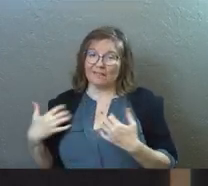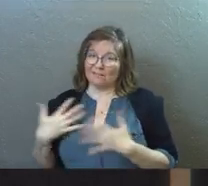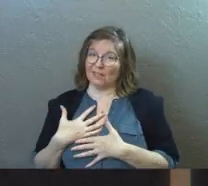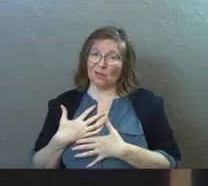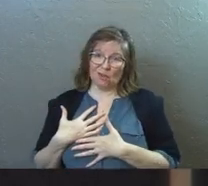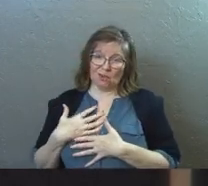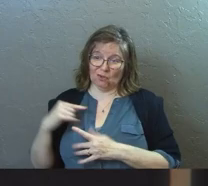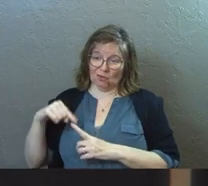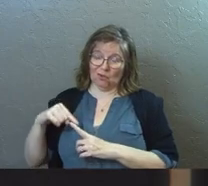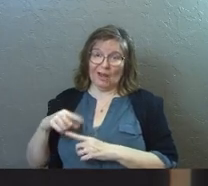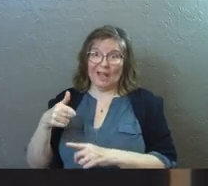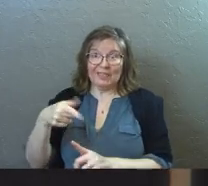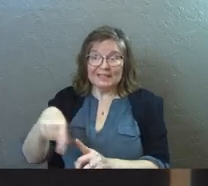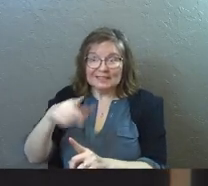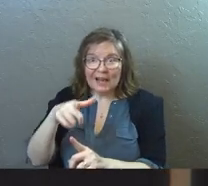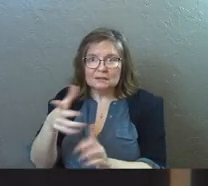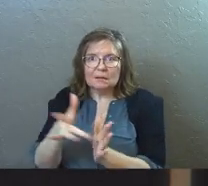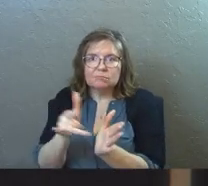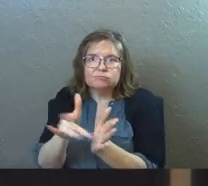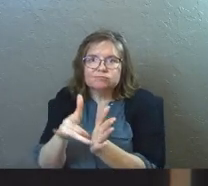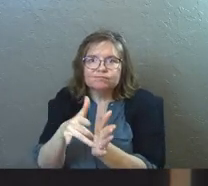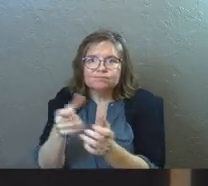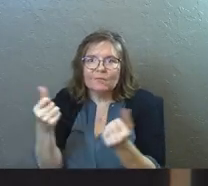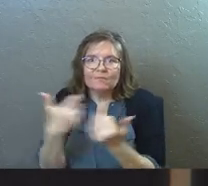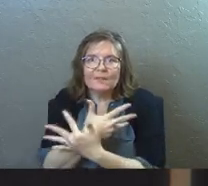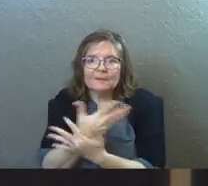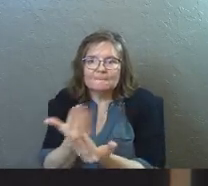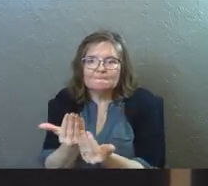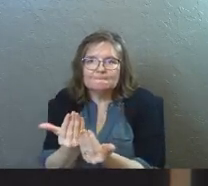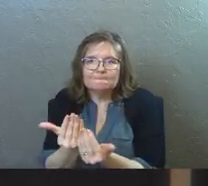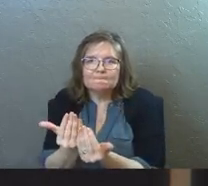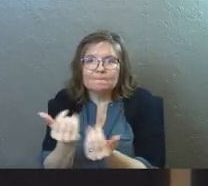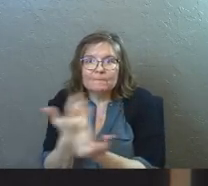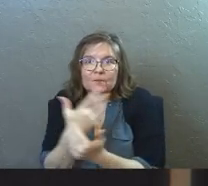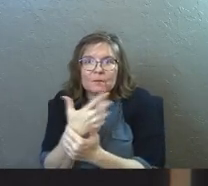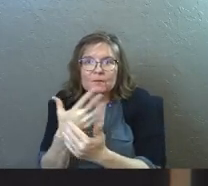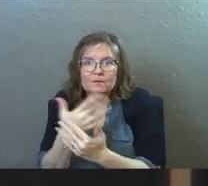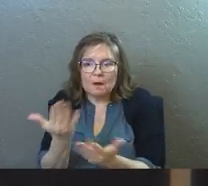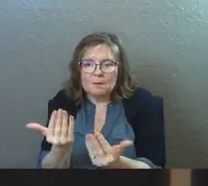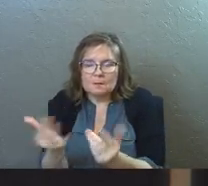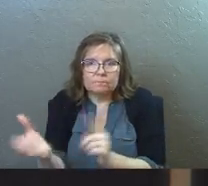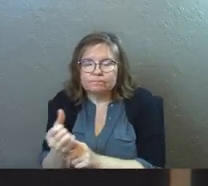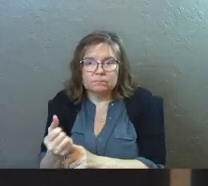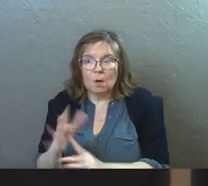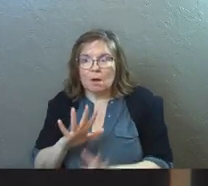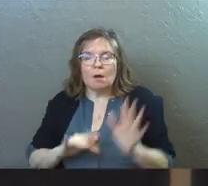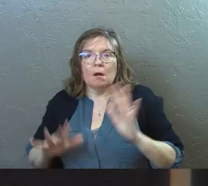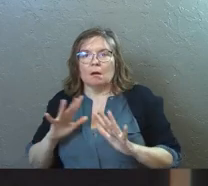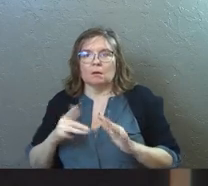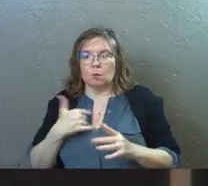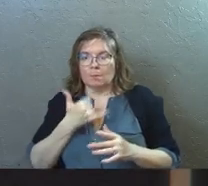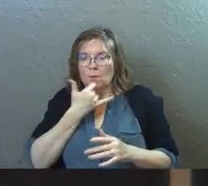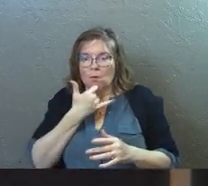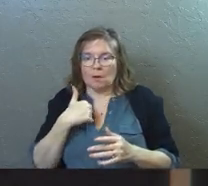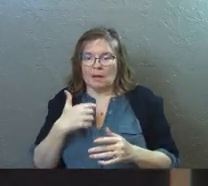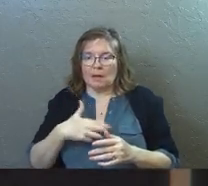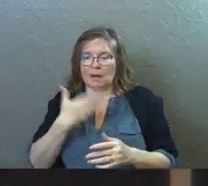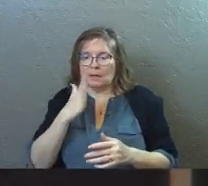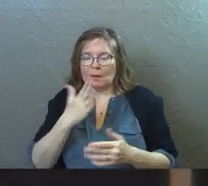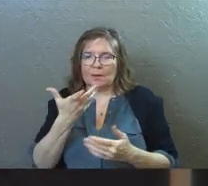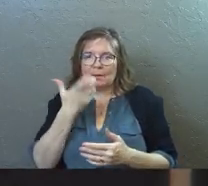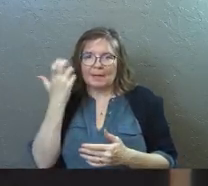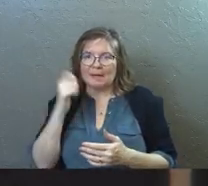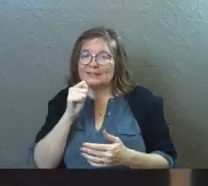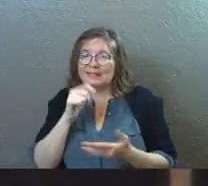fear. And that's what these guys are feeding into. It's based on the fear that we might get something wrong and God might be mad at us, which is not